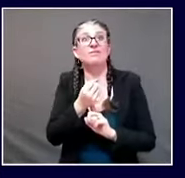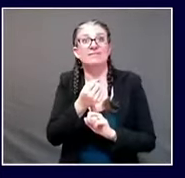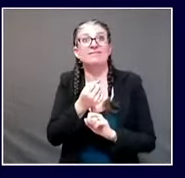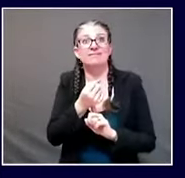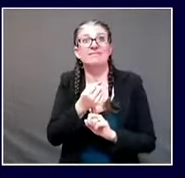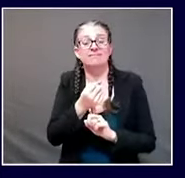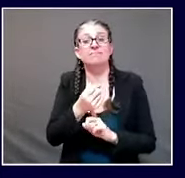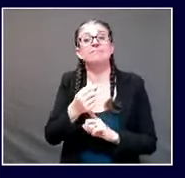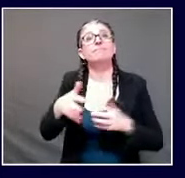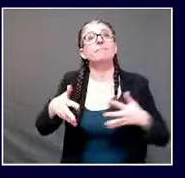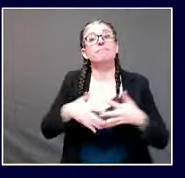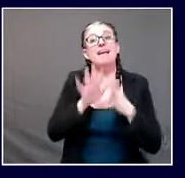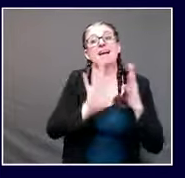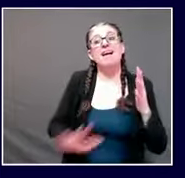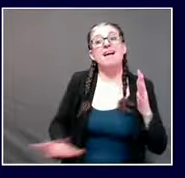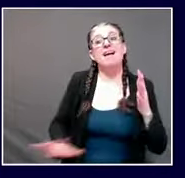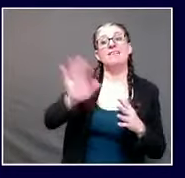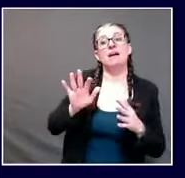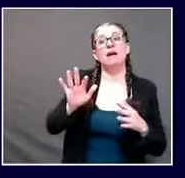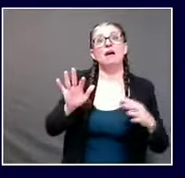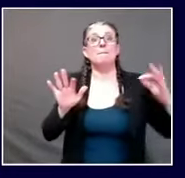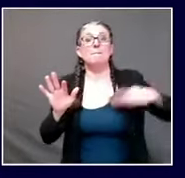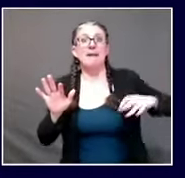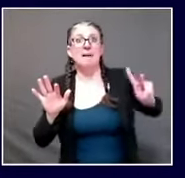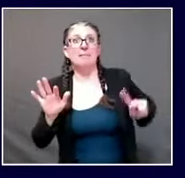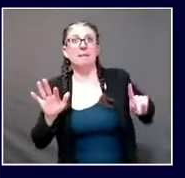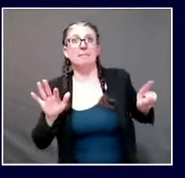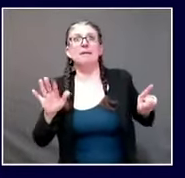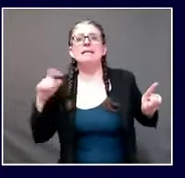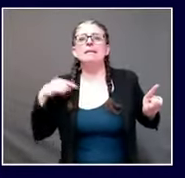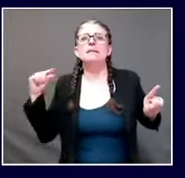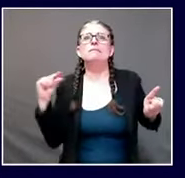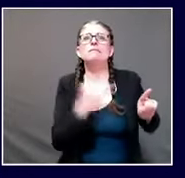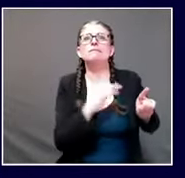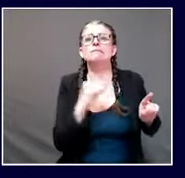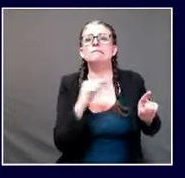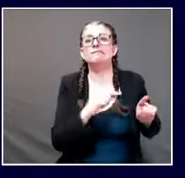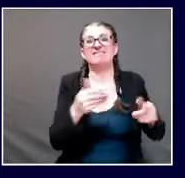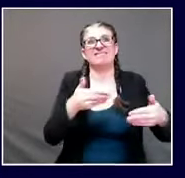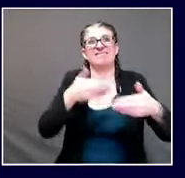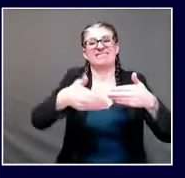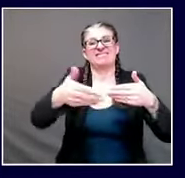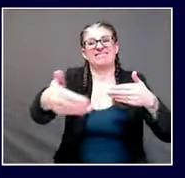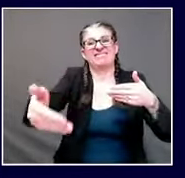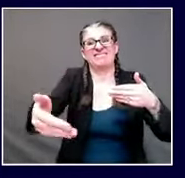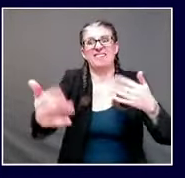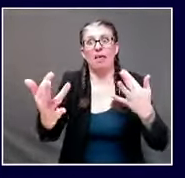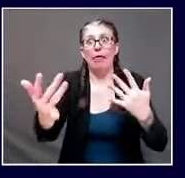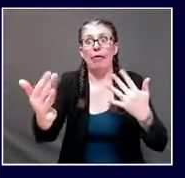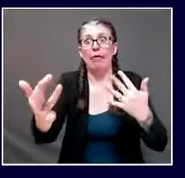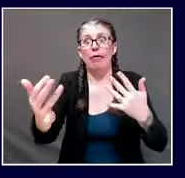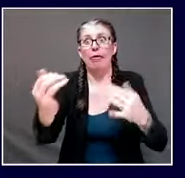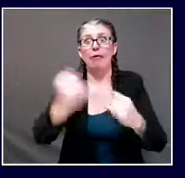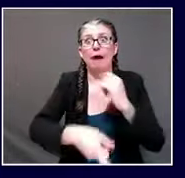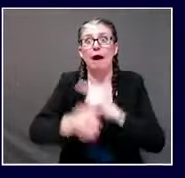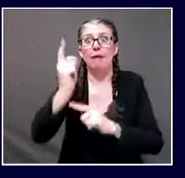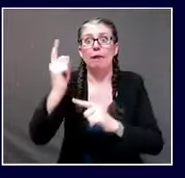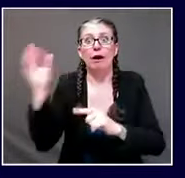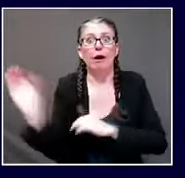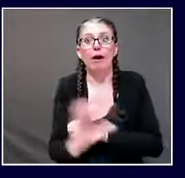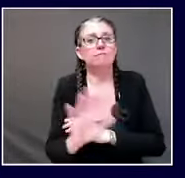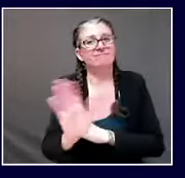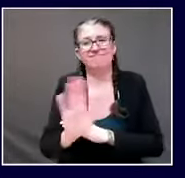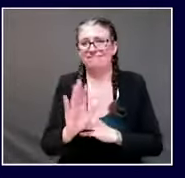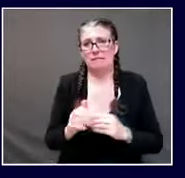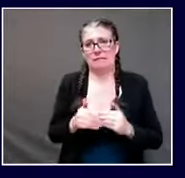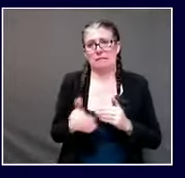not months so can we survive in essence a potential